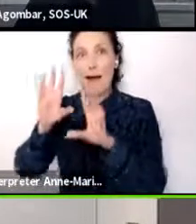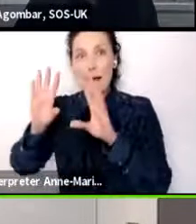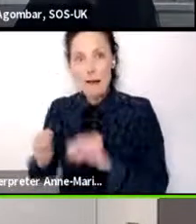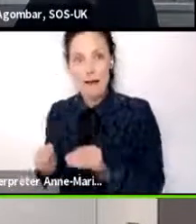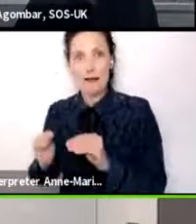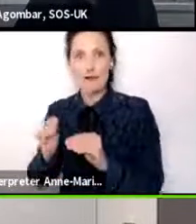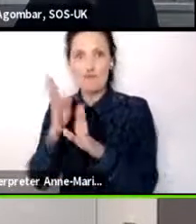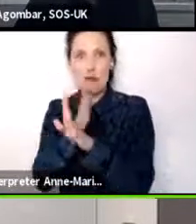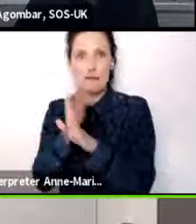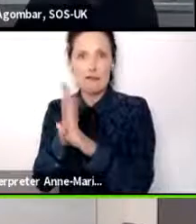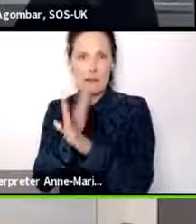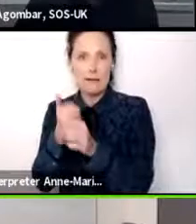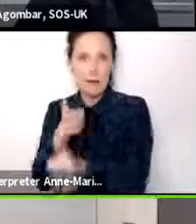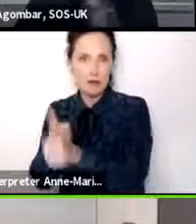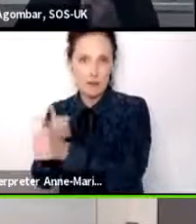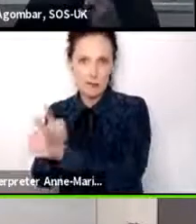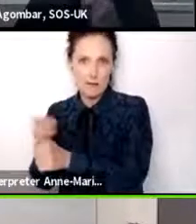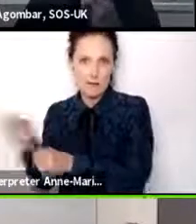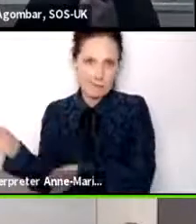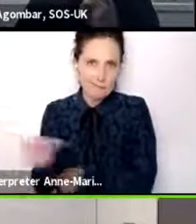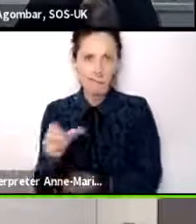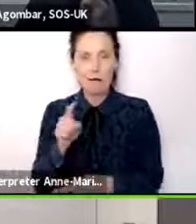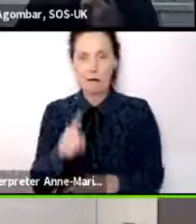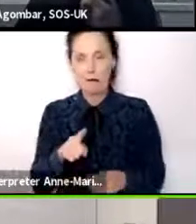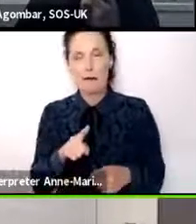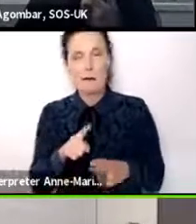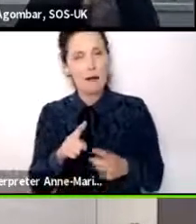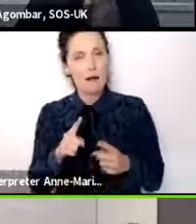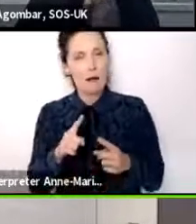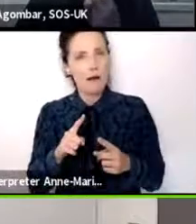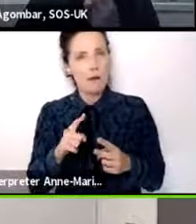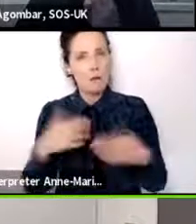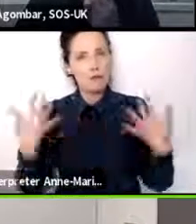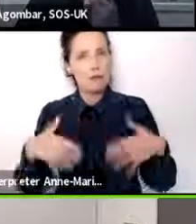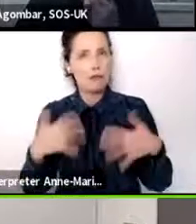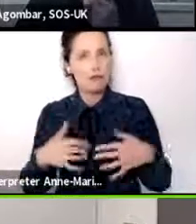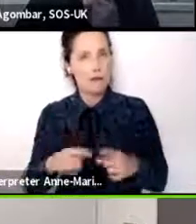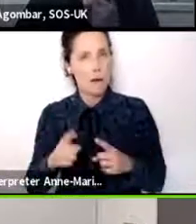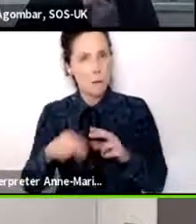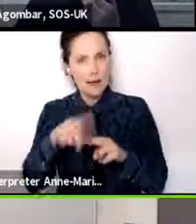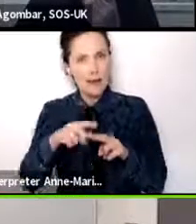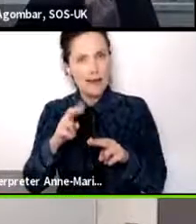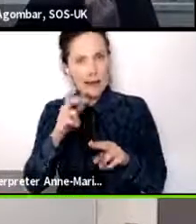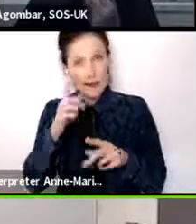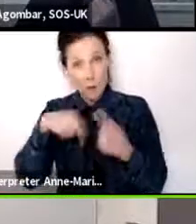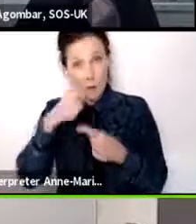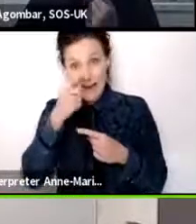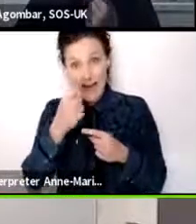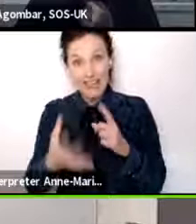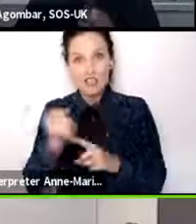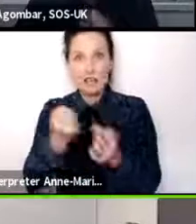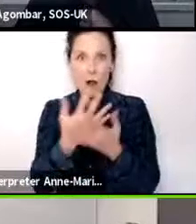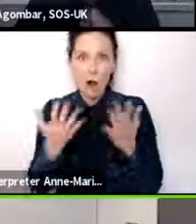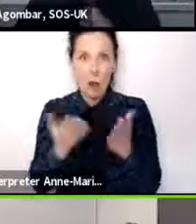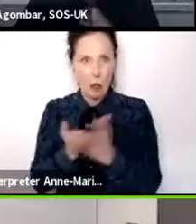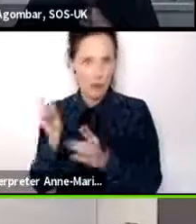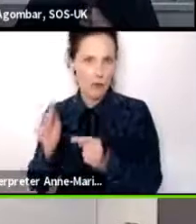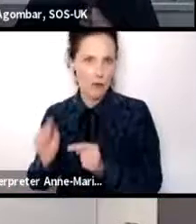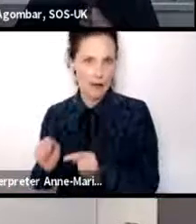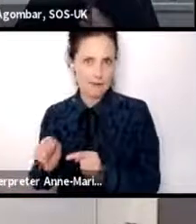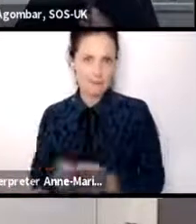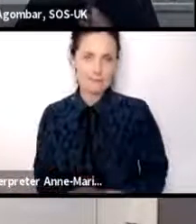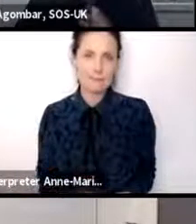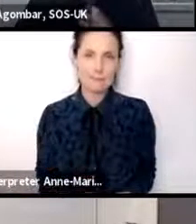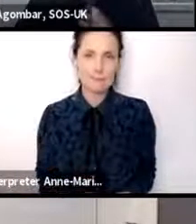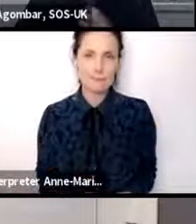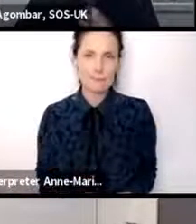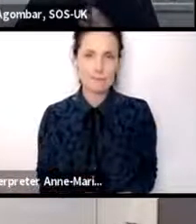what we do in schools, that would be a big step forward in terms of being able to achieve some of things that we're talking about here tonight. I